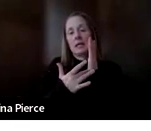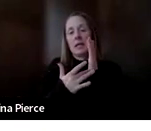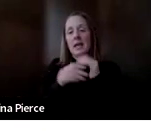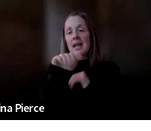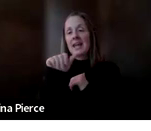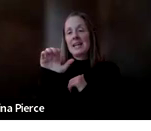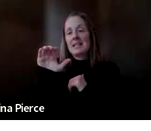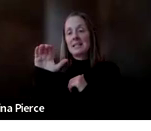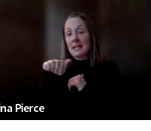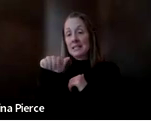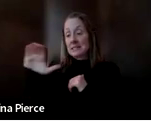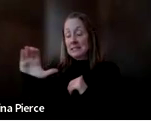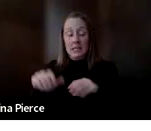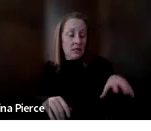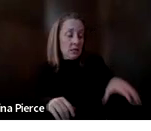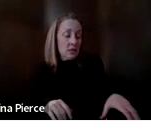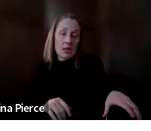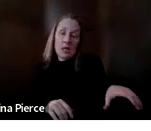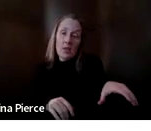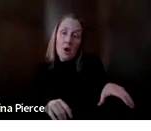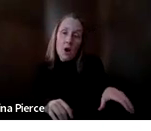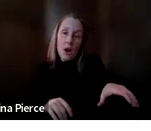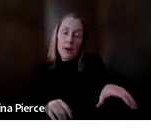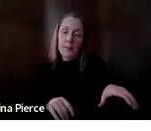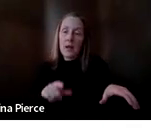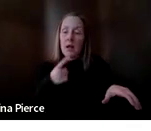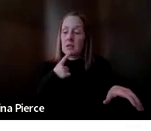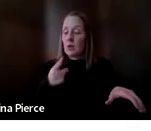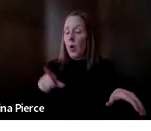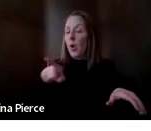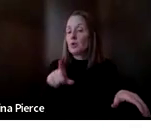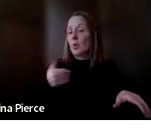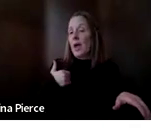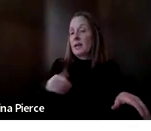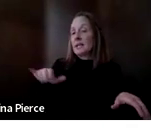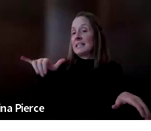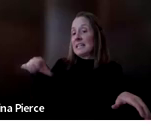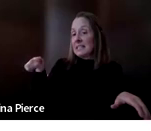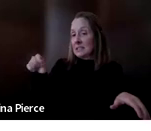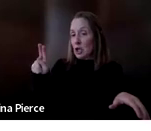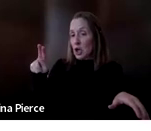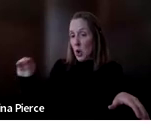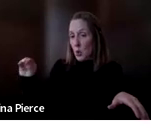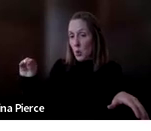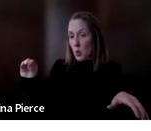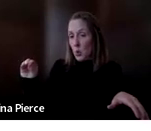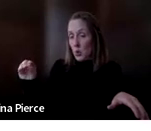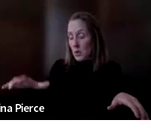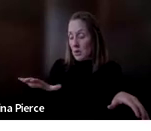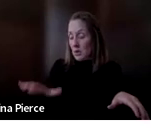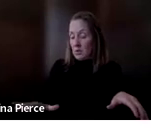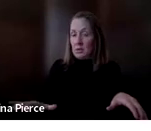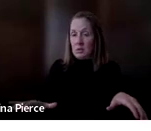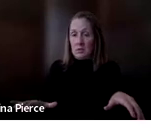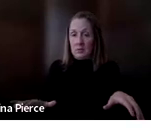And then on her tray table, she also has what look like yes-no icons. So she has the yes-no available on the tray table.